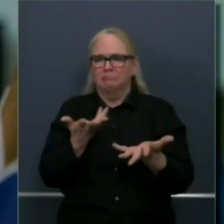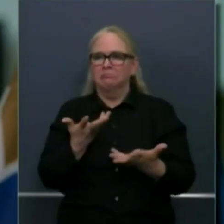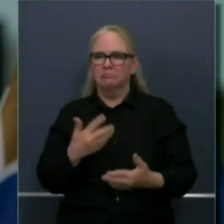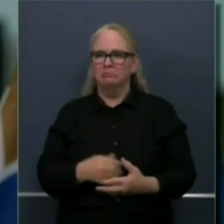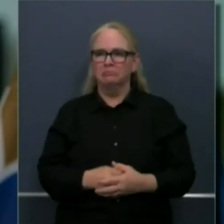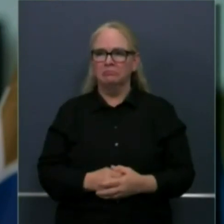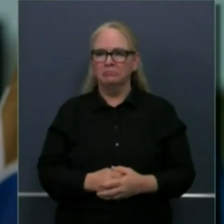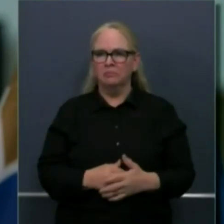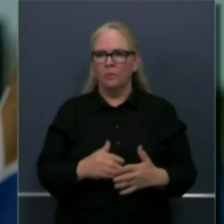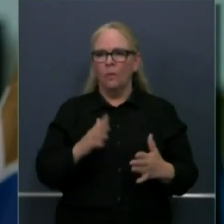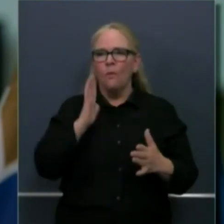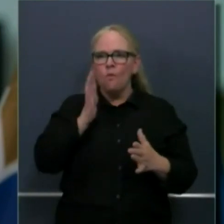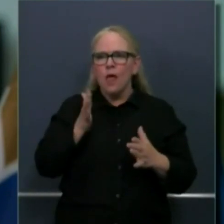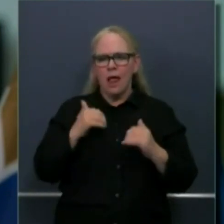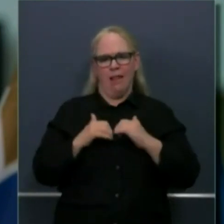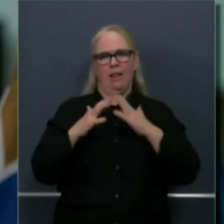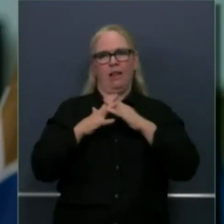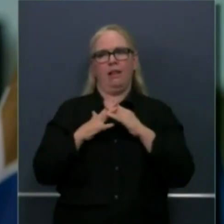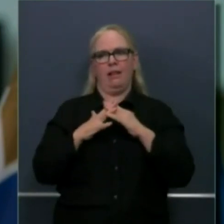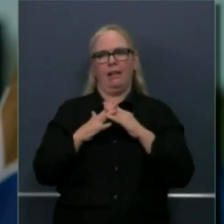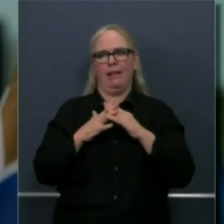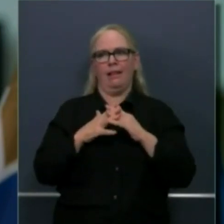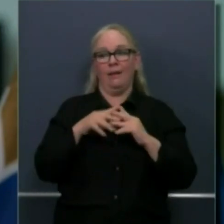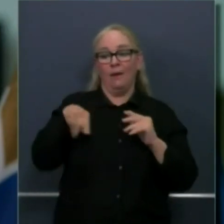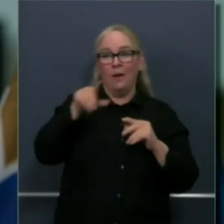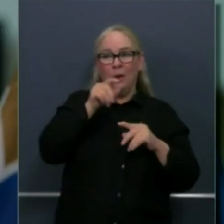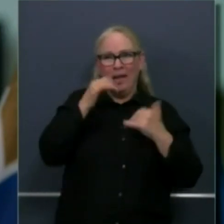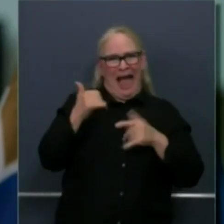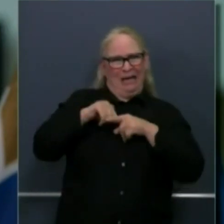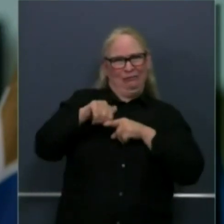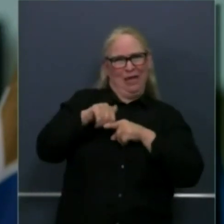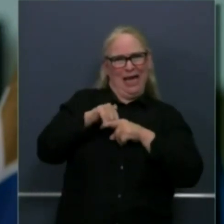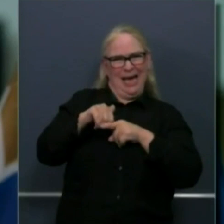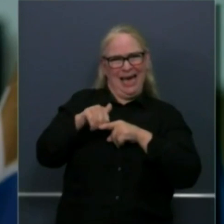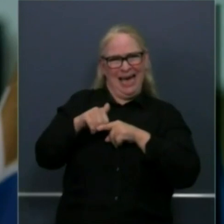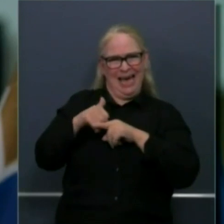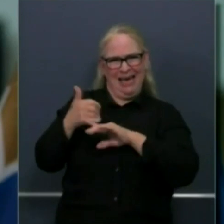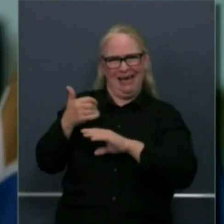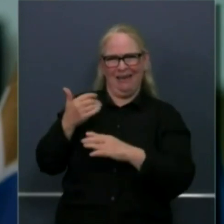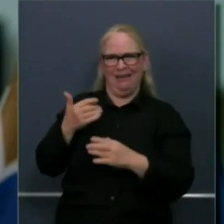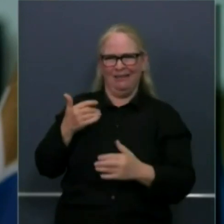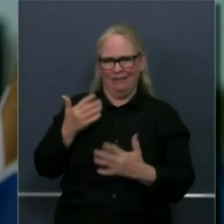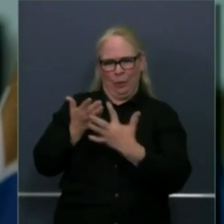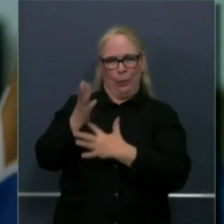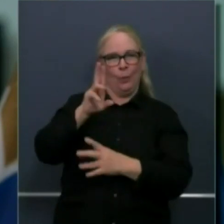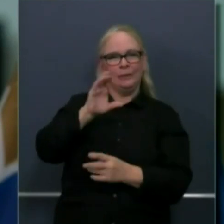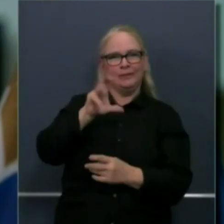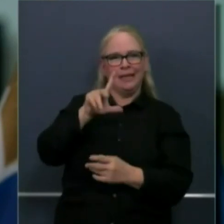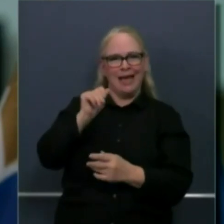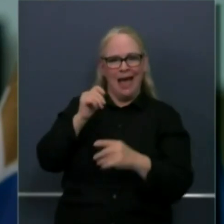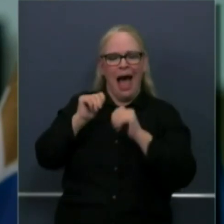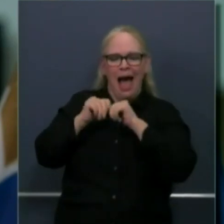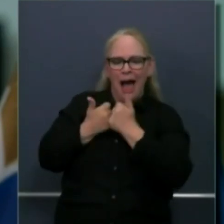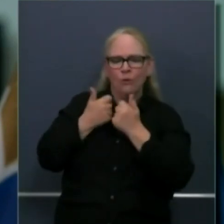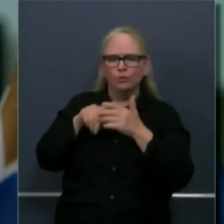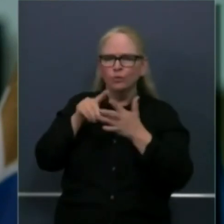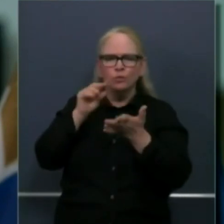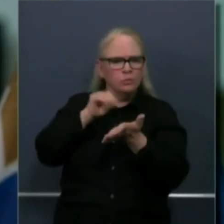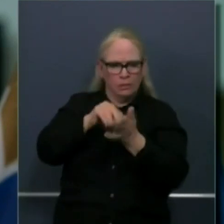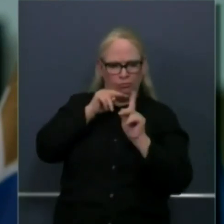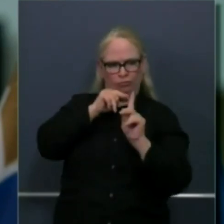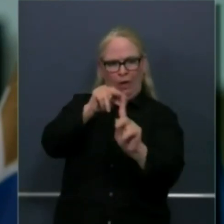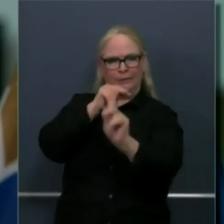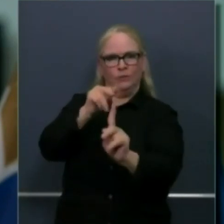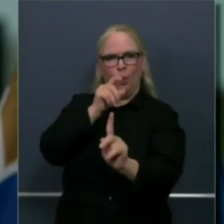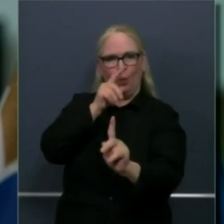UCLA and the new virtual protocols for contract or contact tracing in the state of California that first cohort will